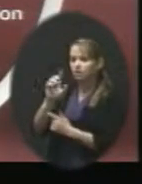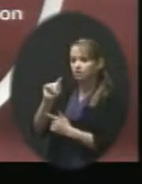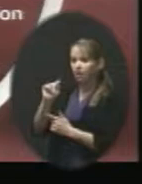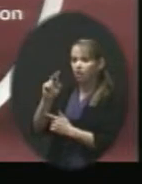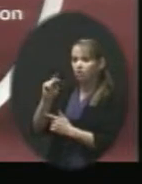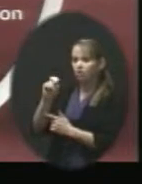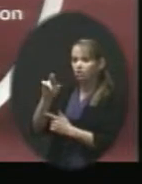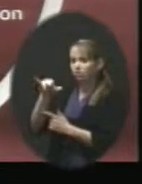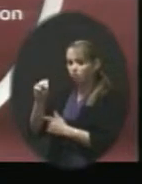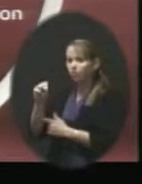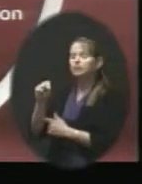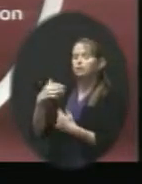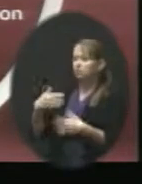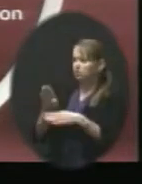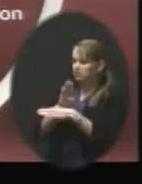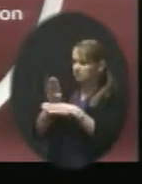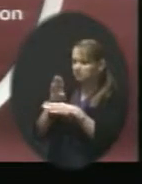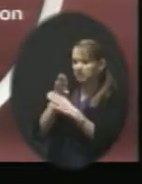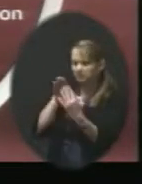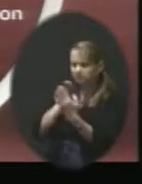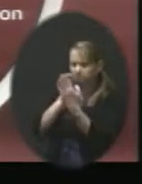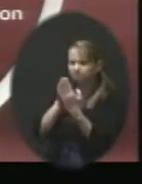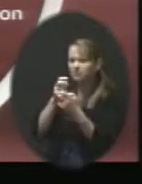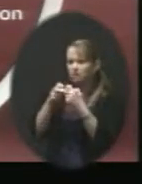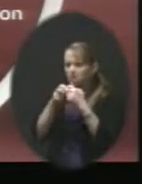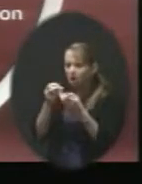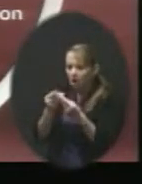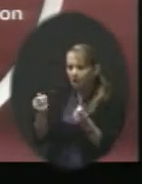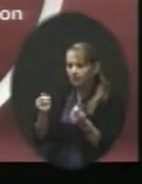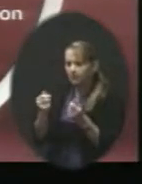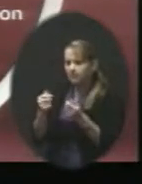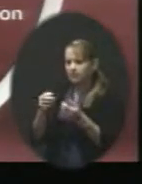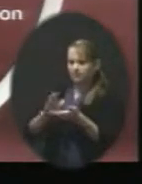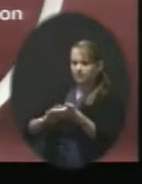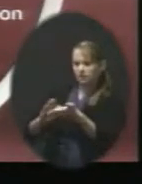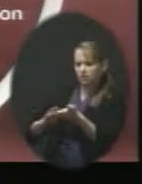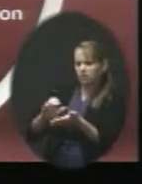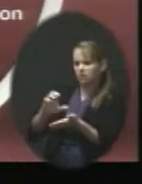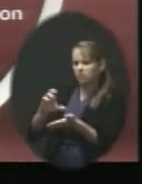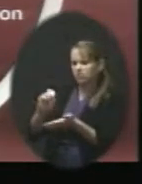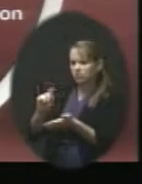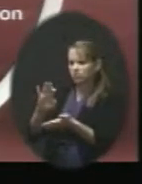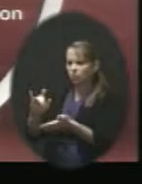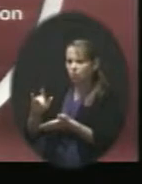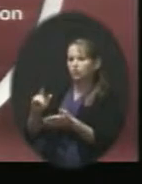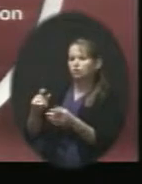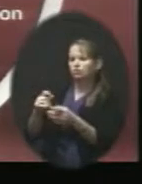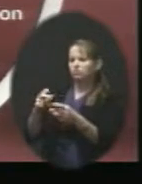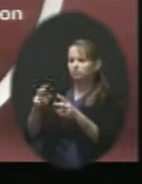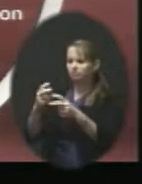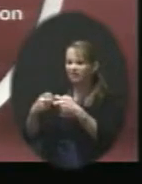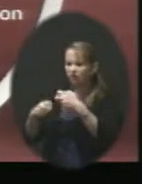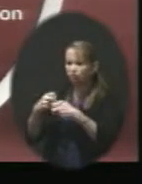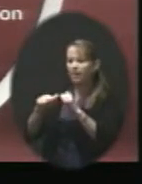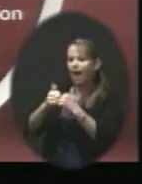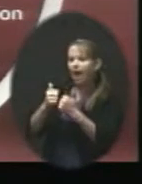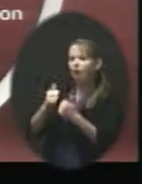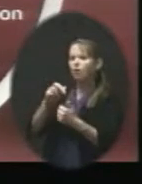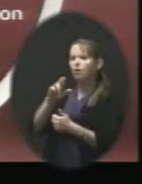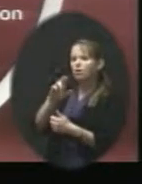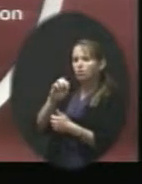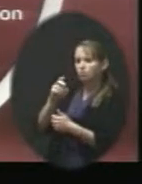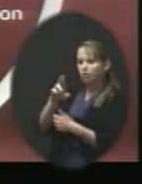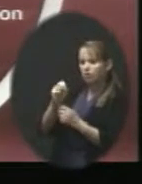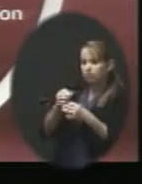with us face to face and problem solving custodial issues. How do we share records among school districts and parents? How do we